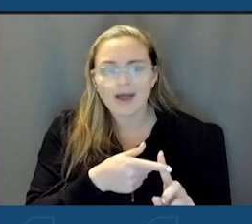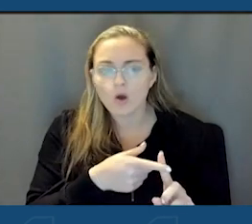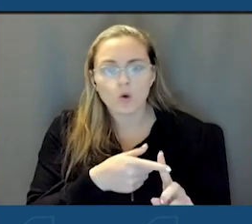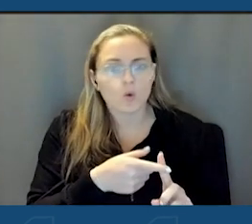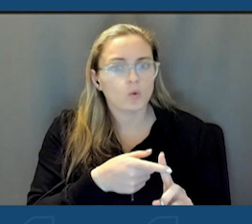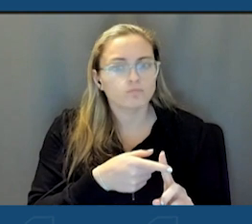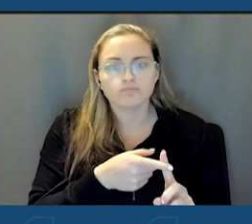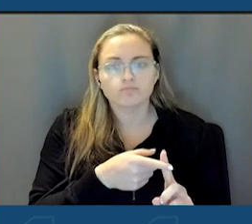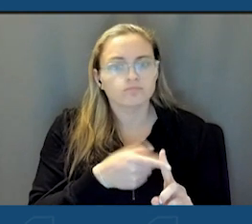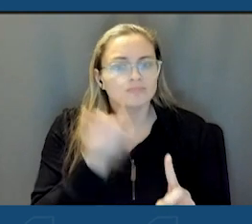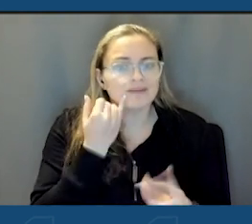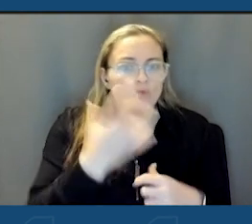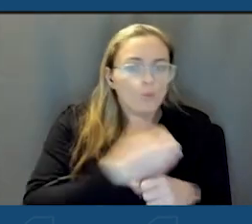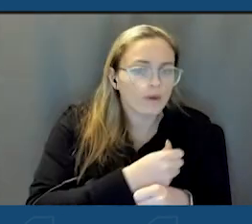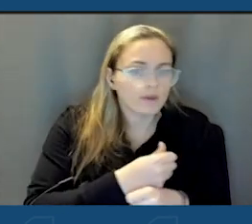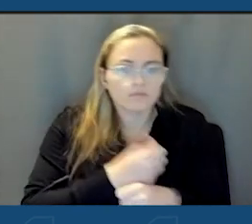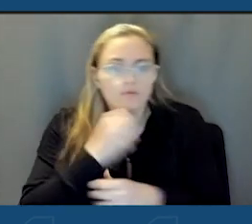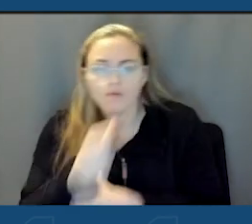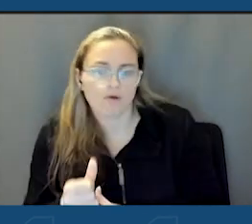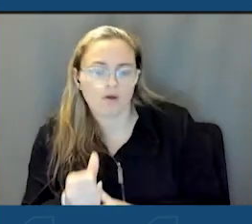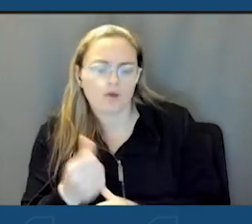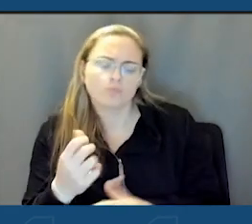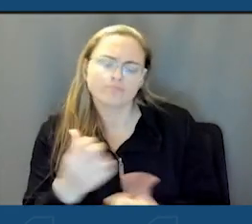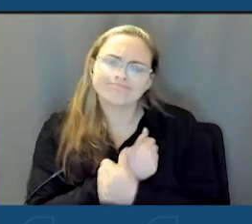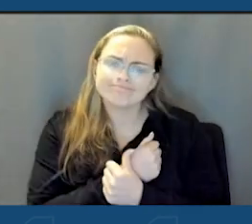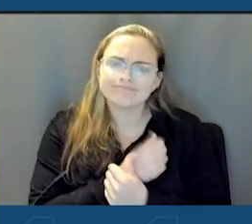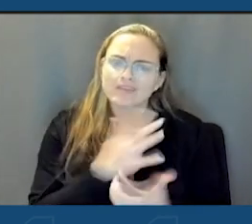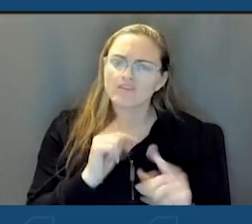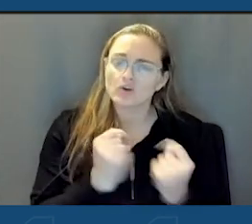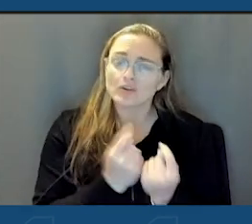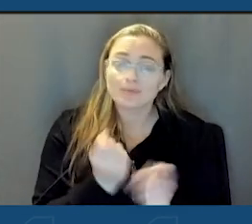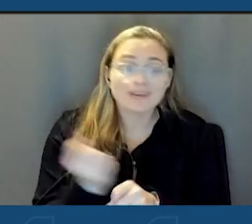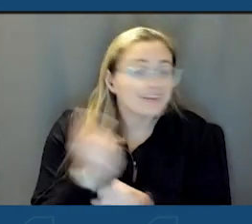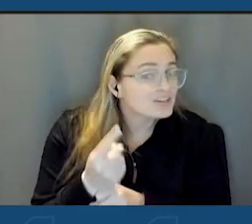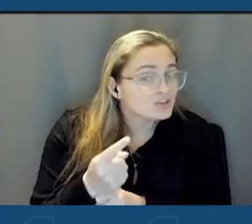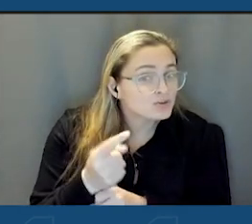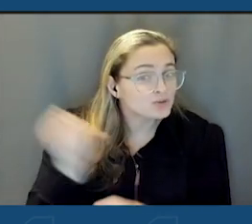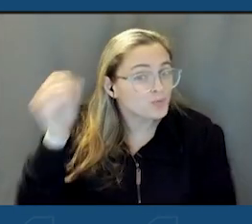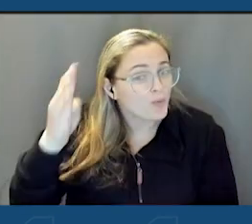you know, they're our team. We love them. And next year, the Super Bowl.